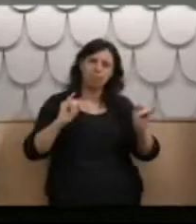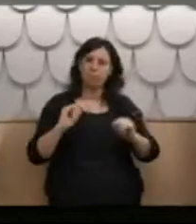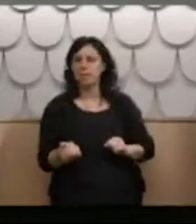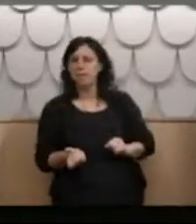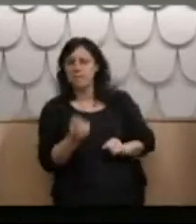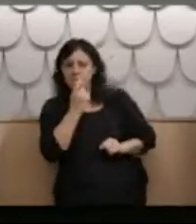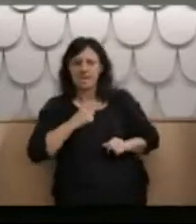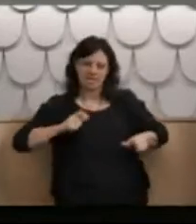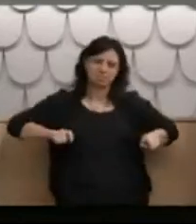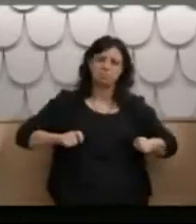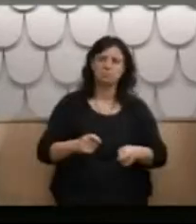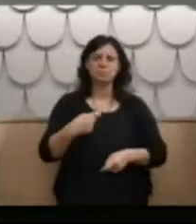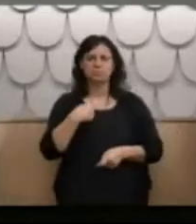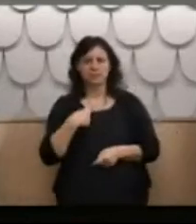being.